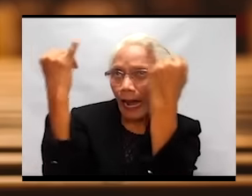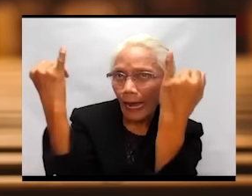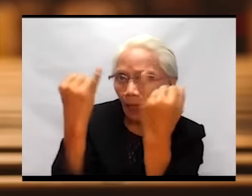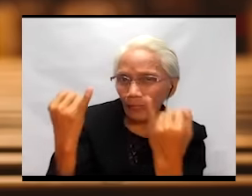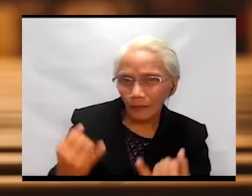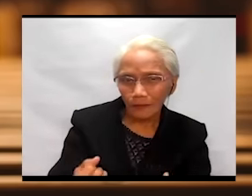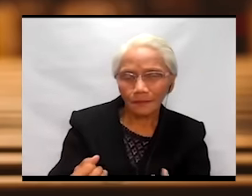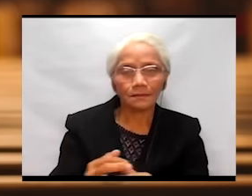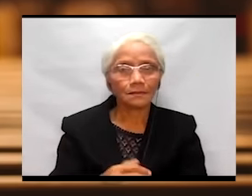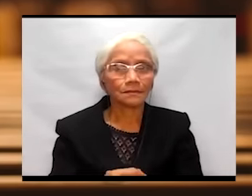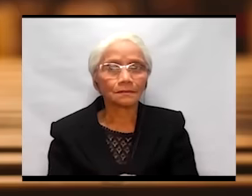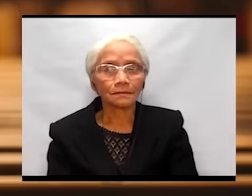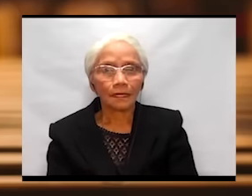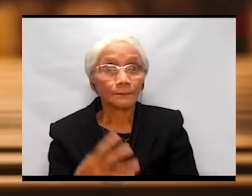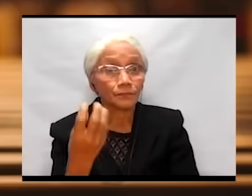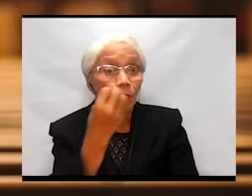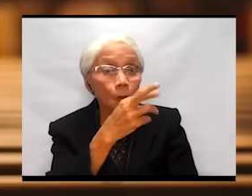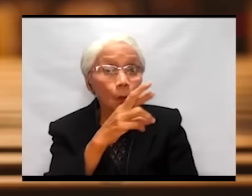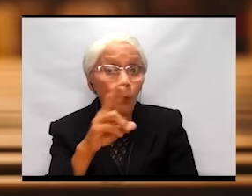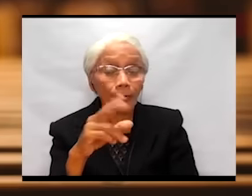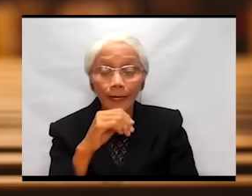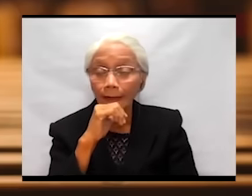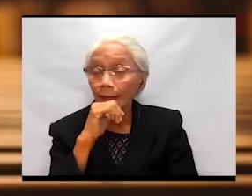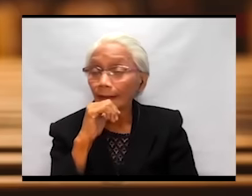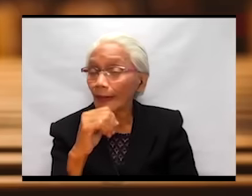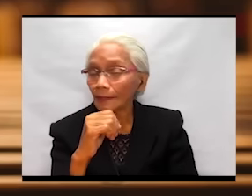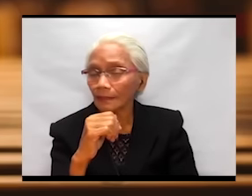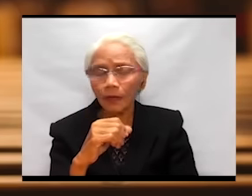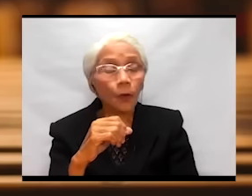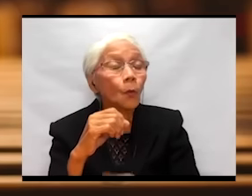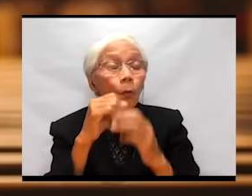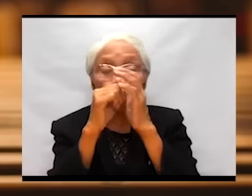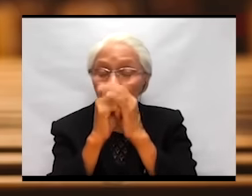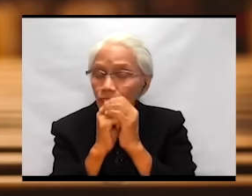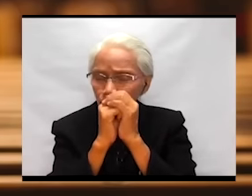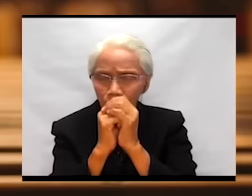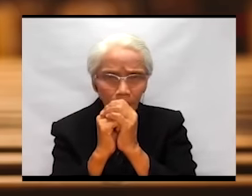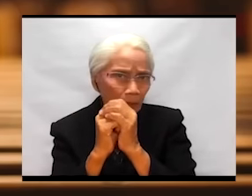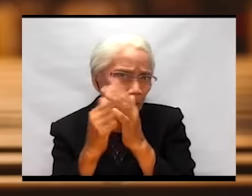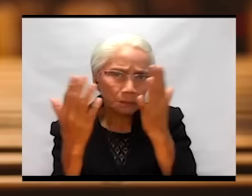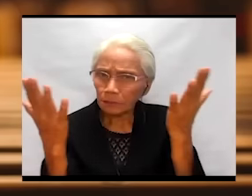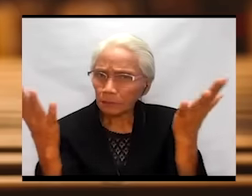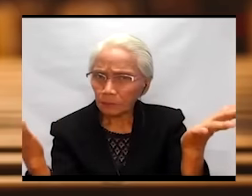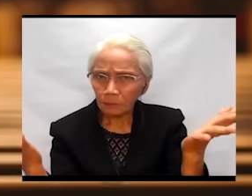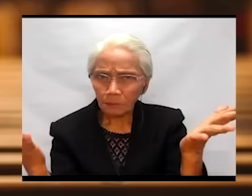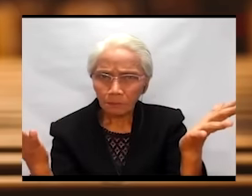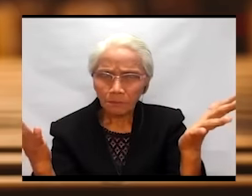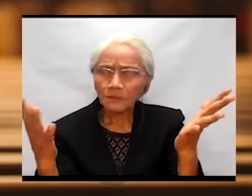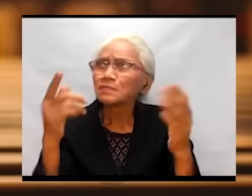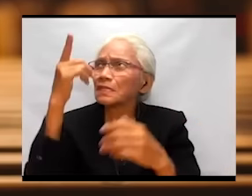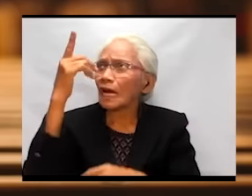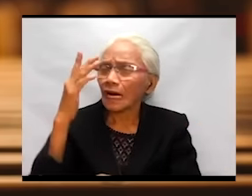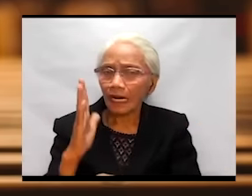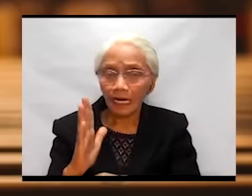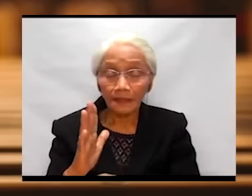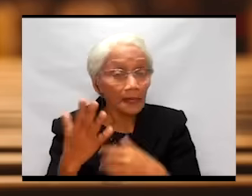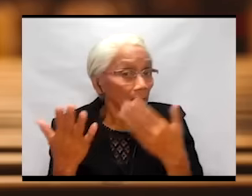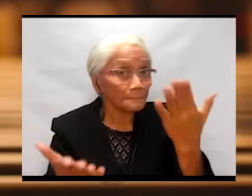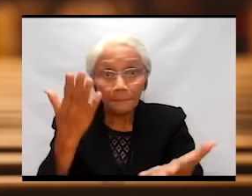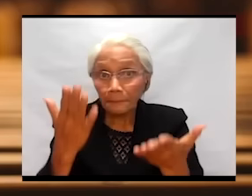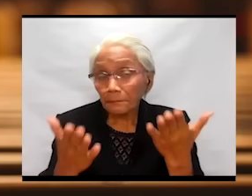worshiping at all, not worshiping God, and maybe shifting.